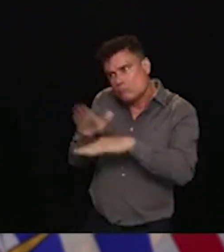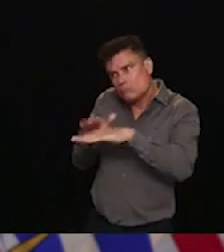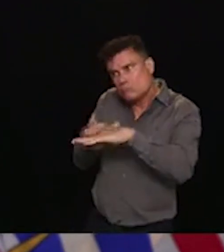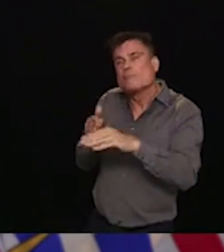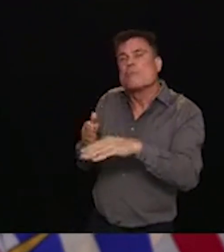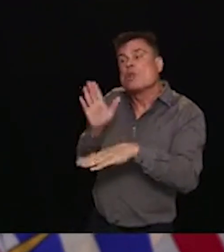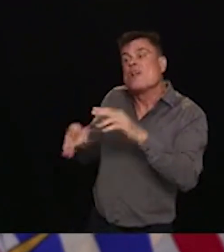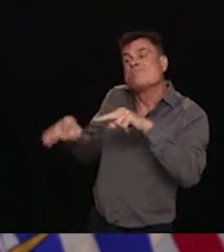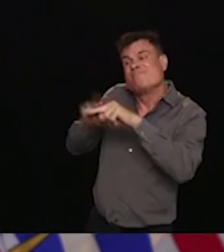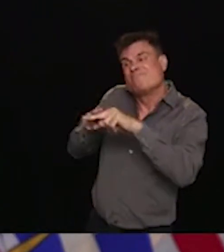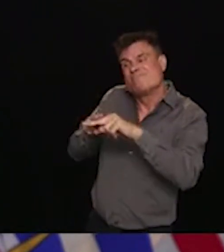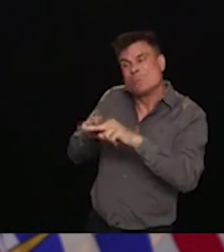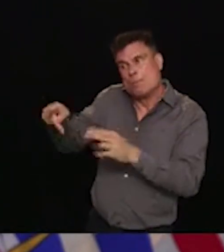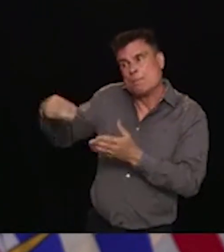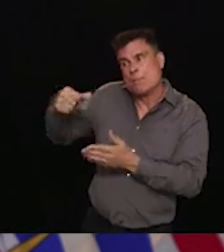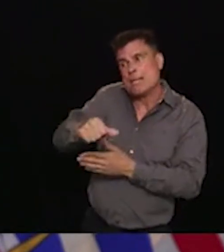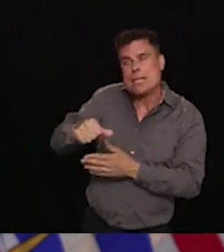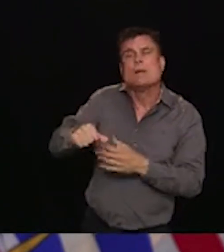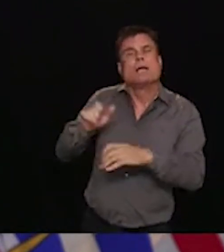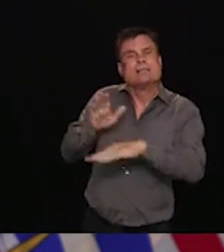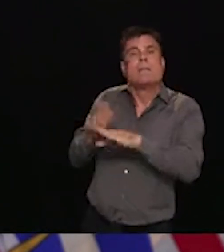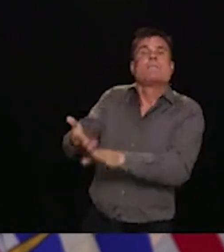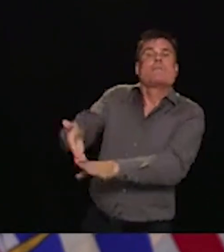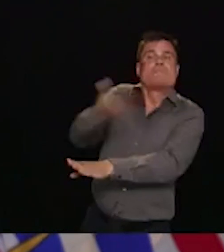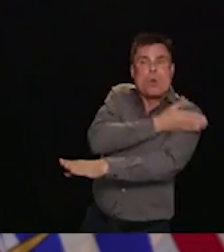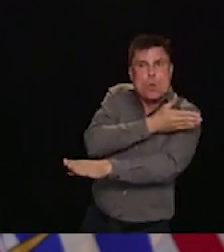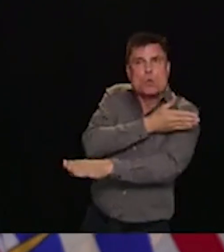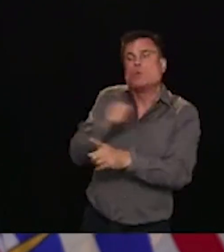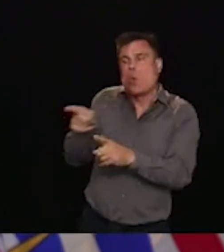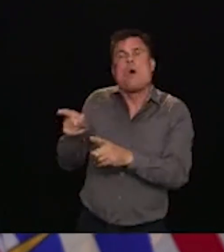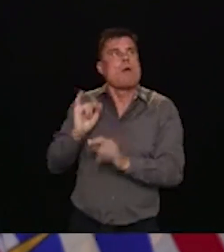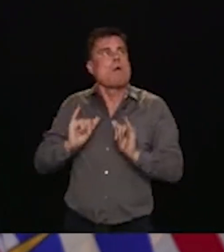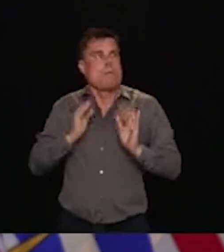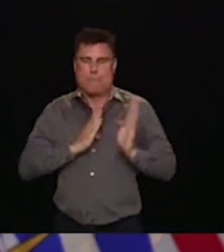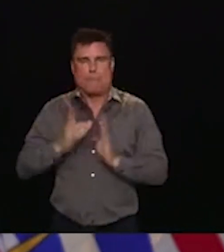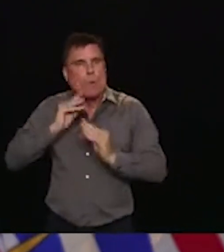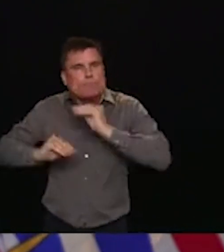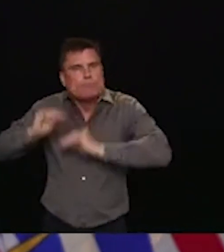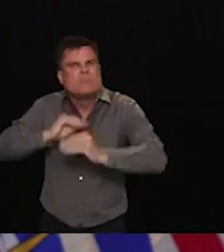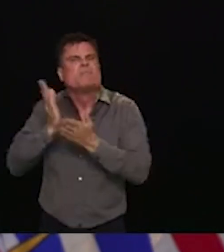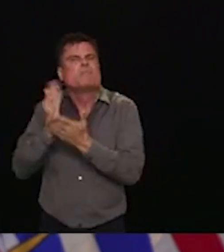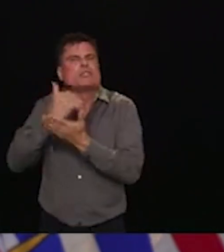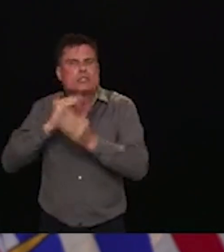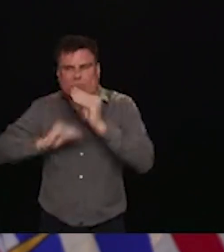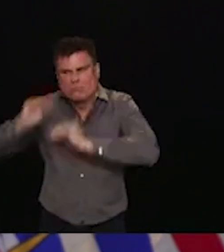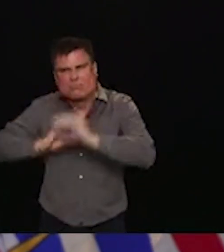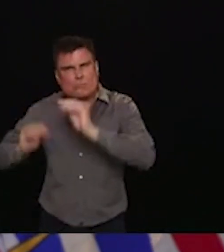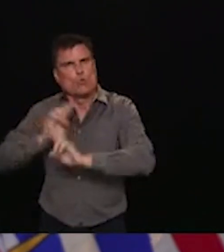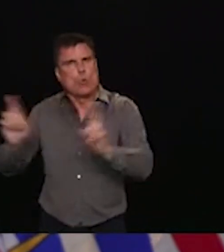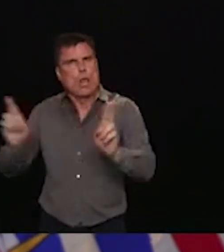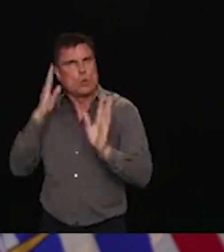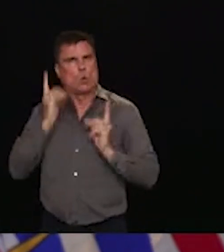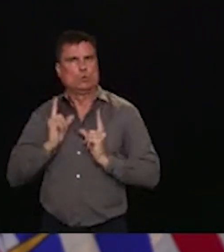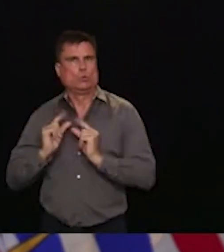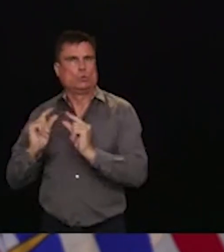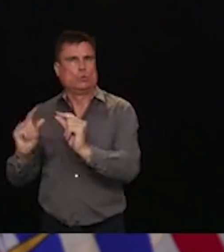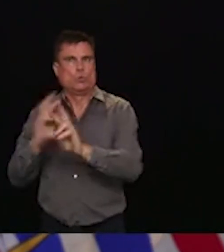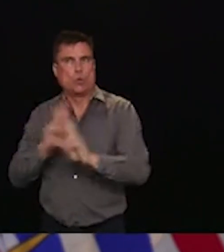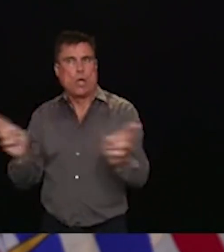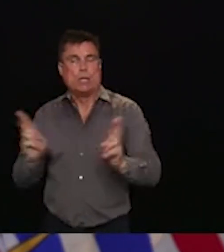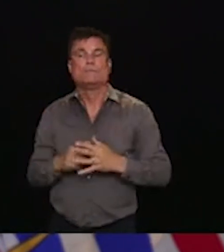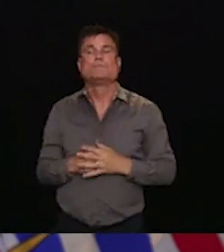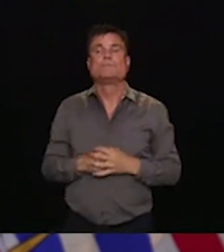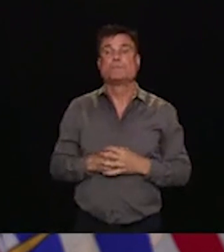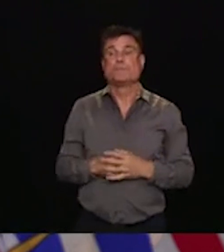find out about these decisions that are made by Strata managers or councils and have little notice for these increased fees.